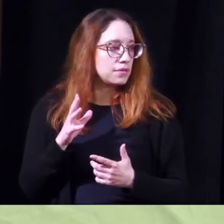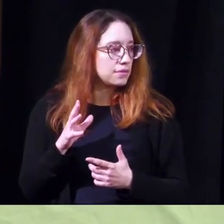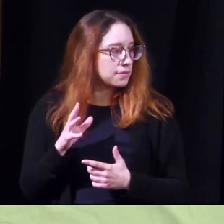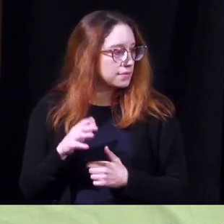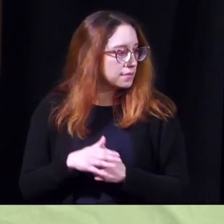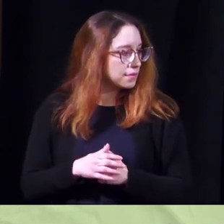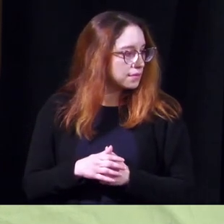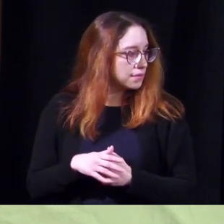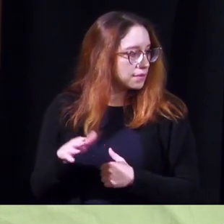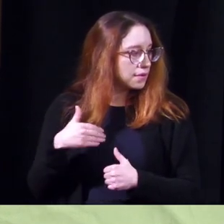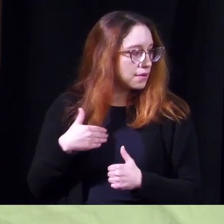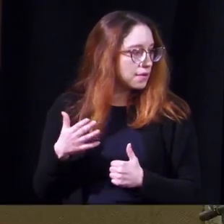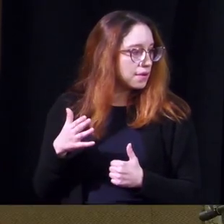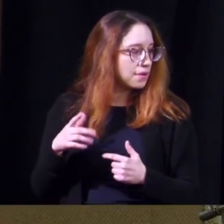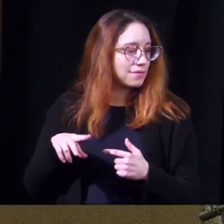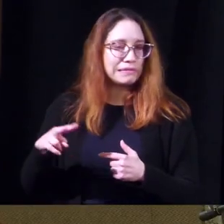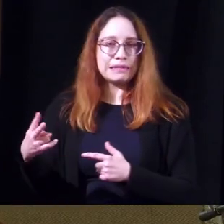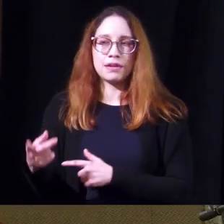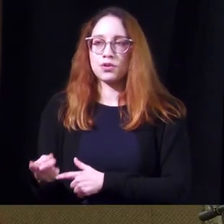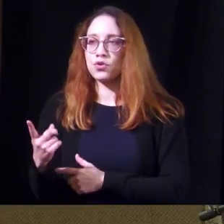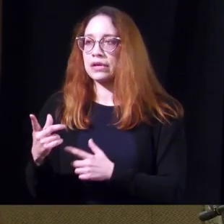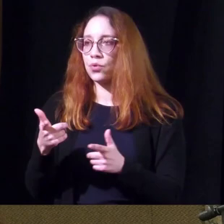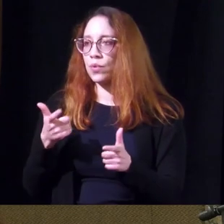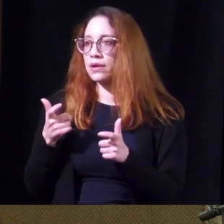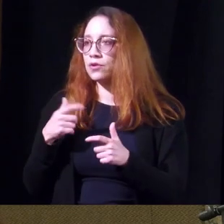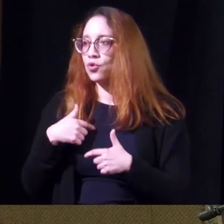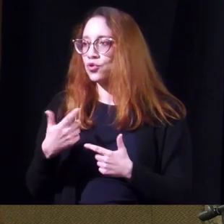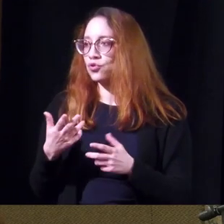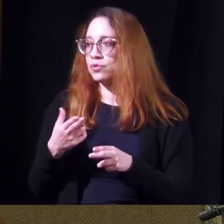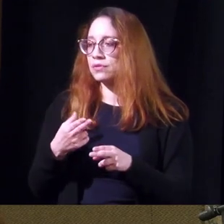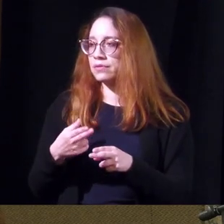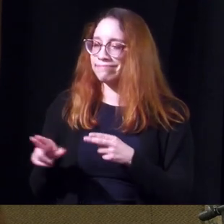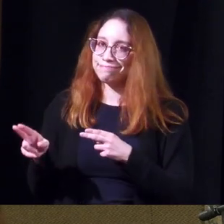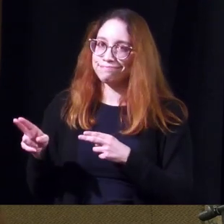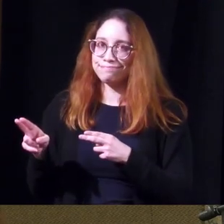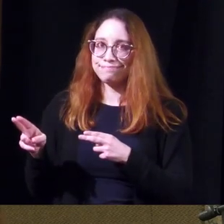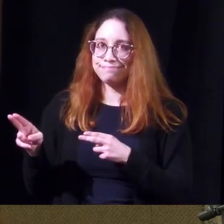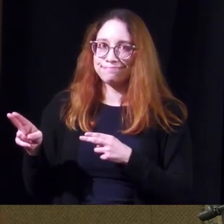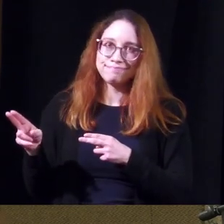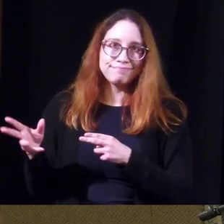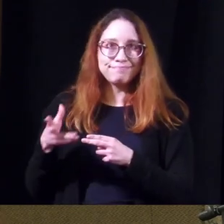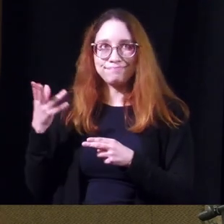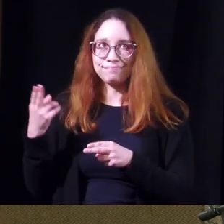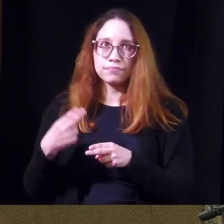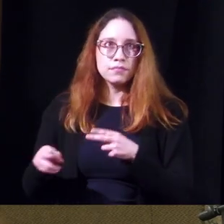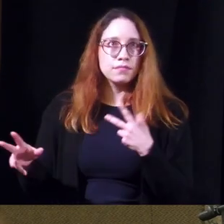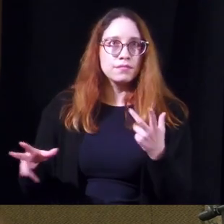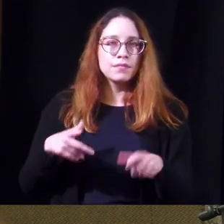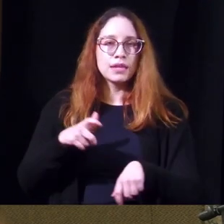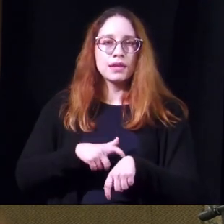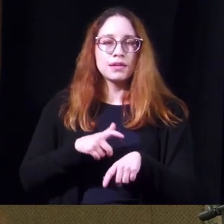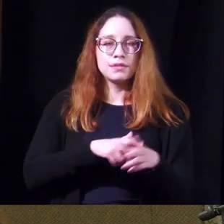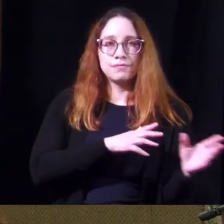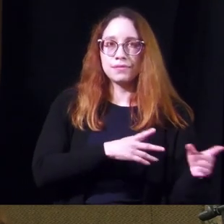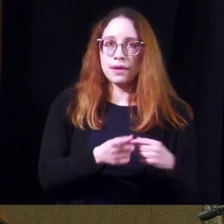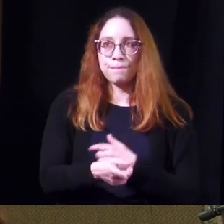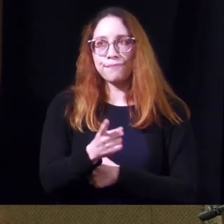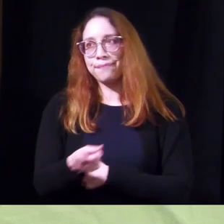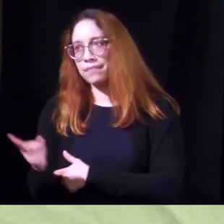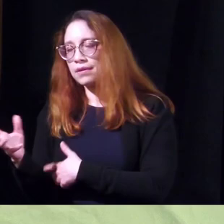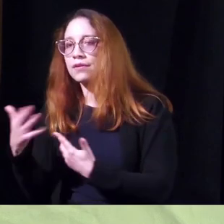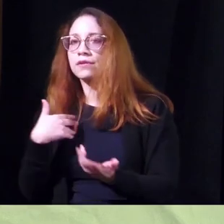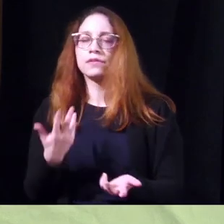can help the patient to have that second erection quickly so there's a shorter uh uh time between erections